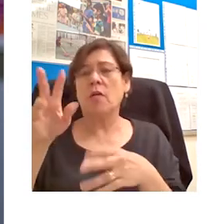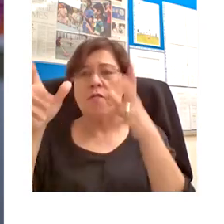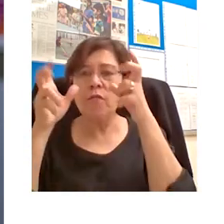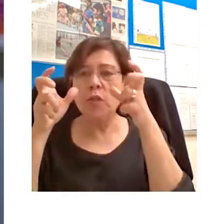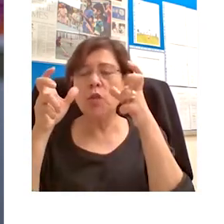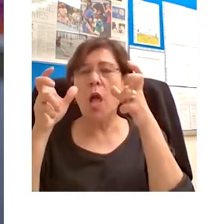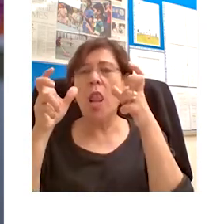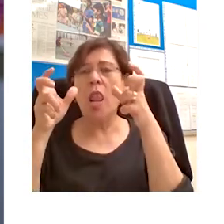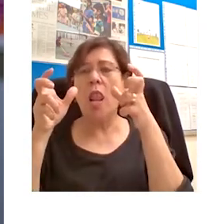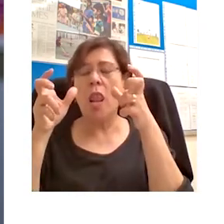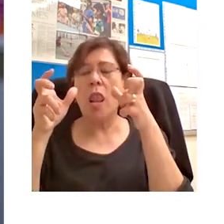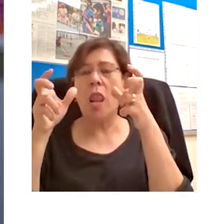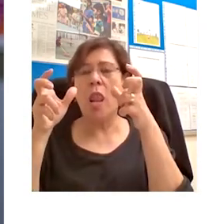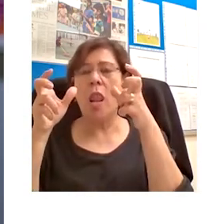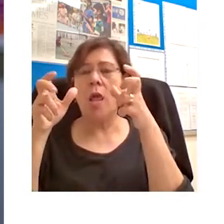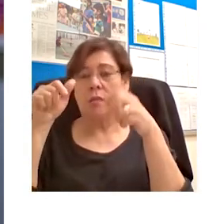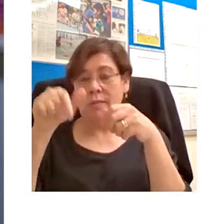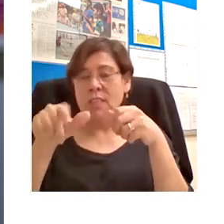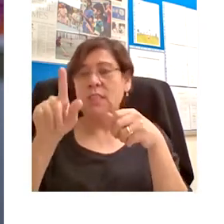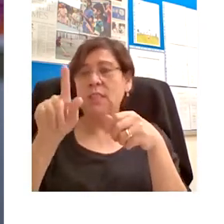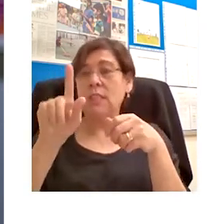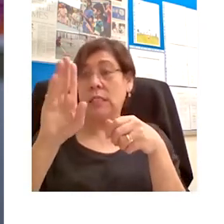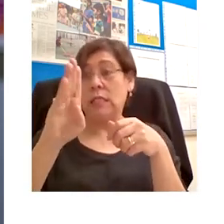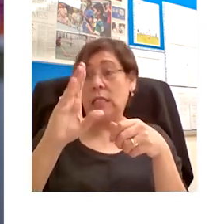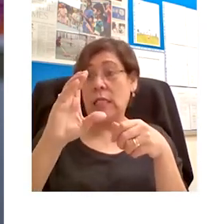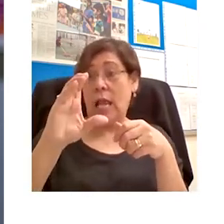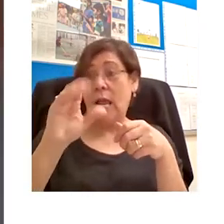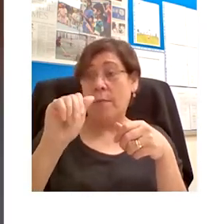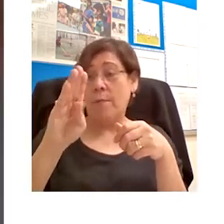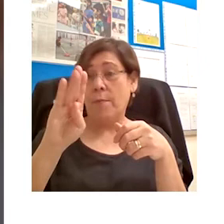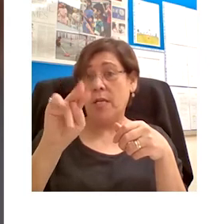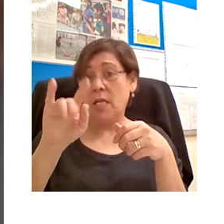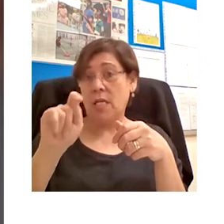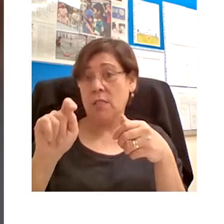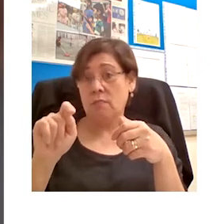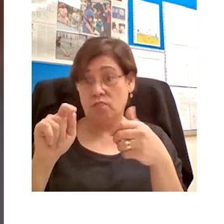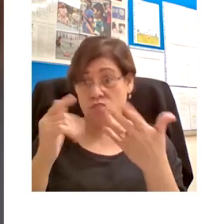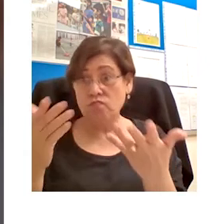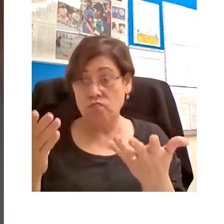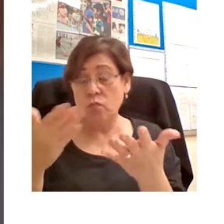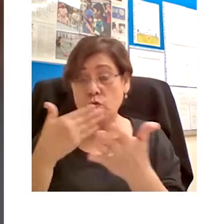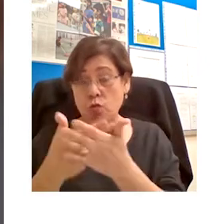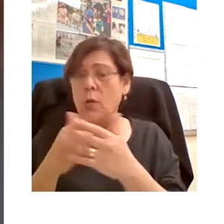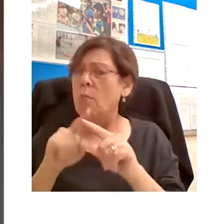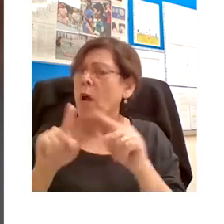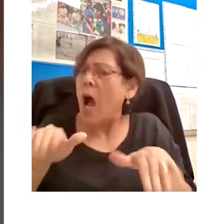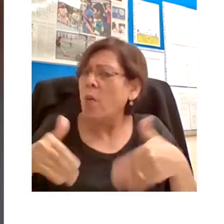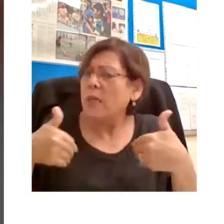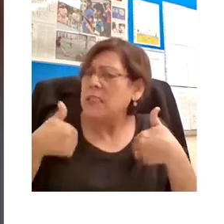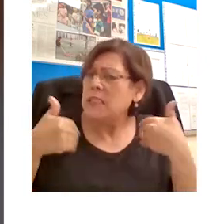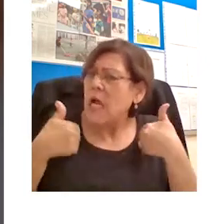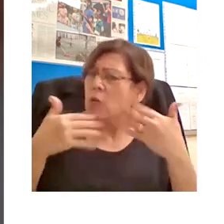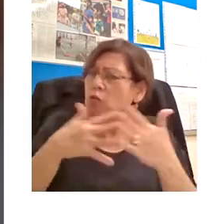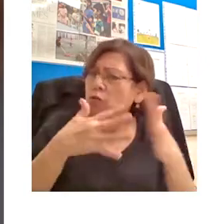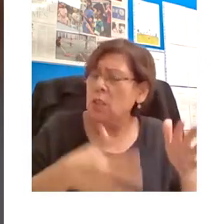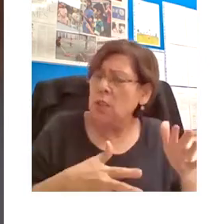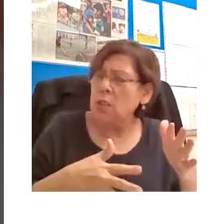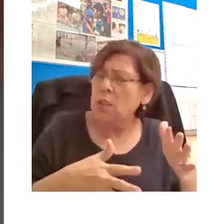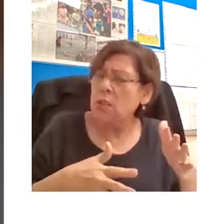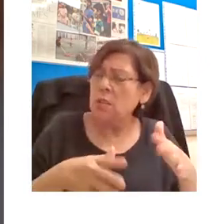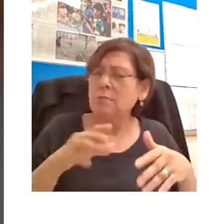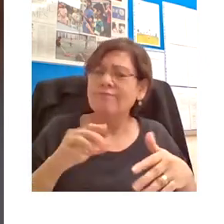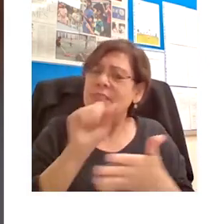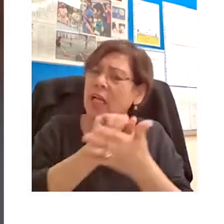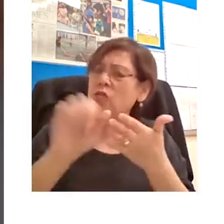the very young students, the secondary school students? How can they use Cabinet to sharpen their interests, explore,